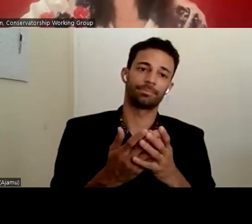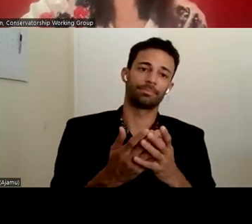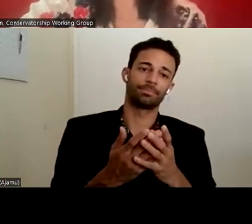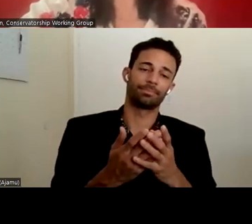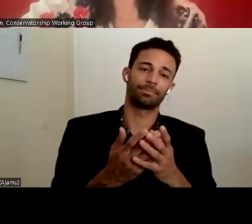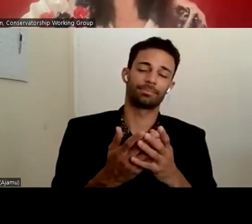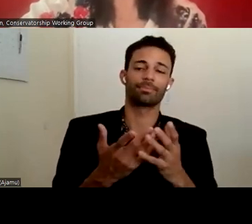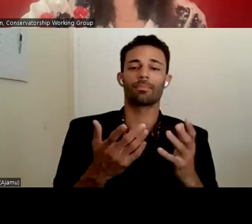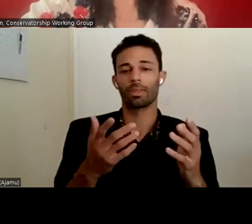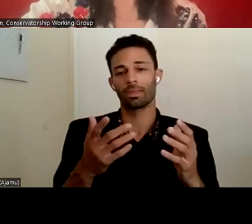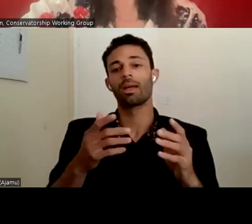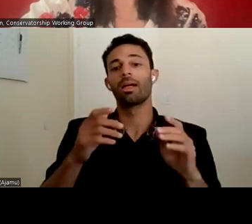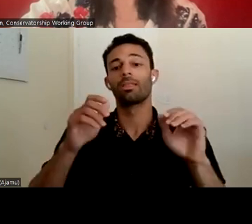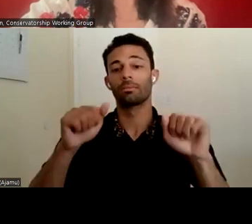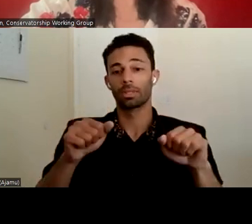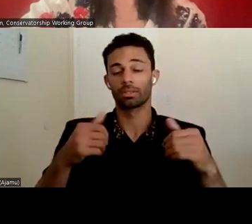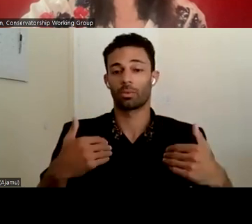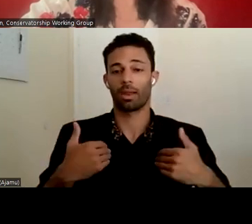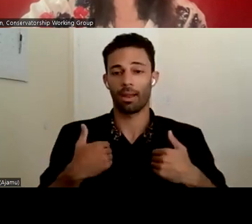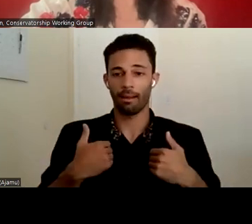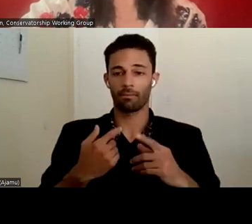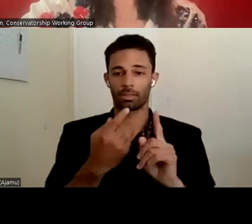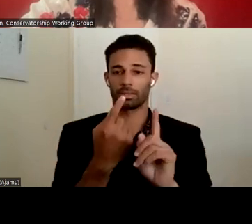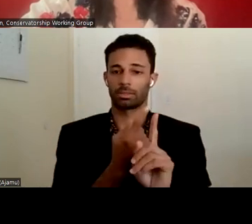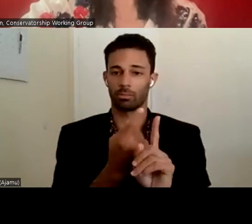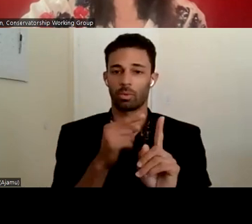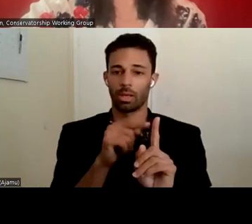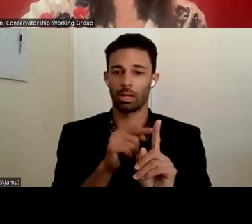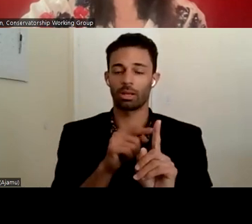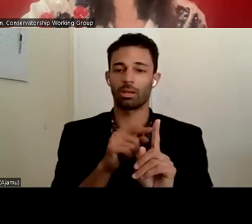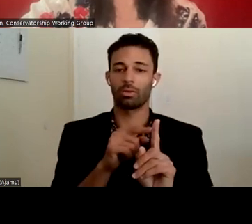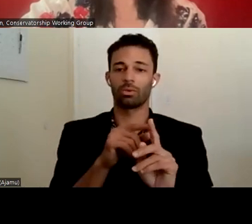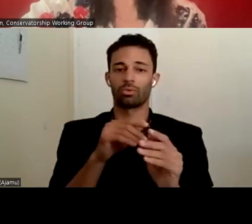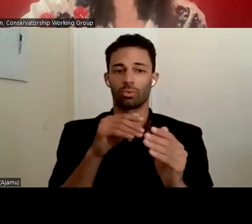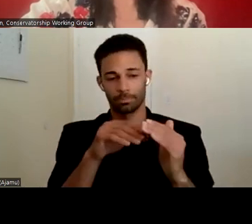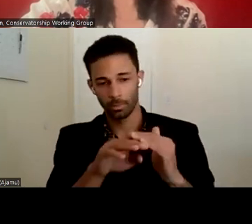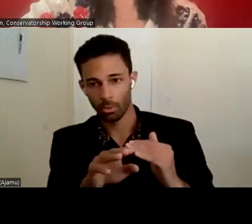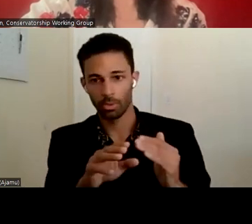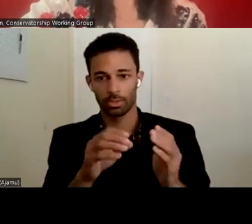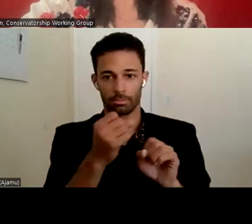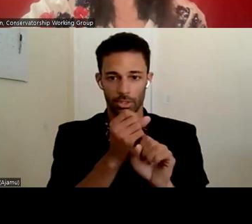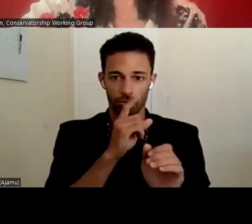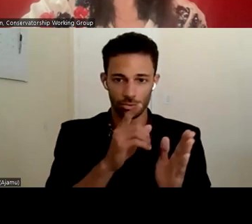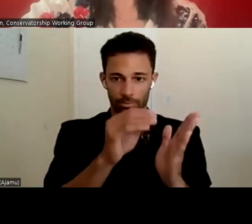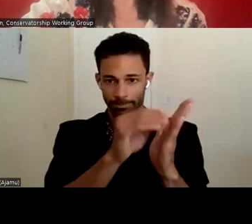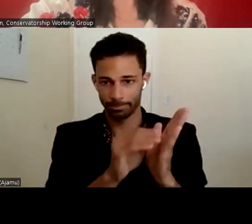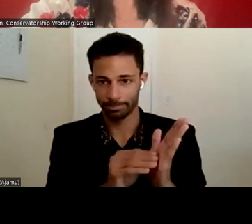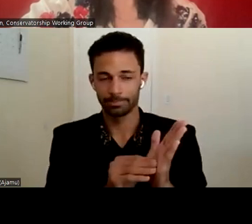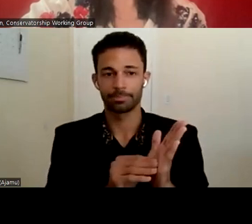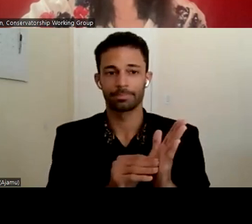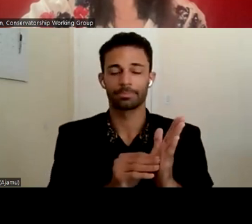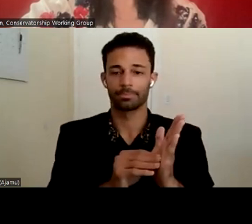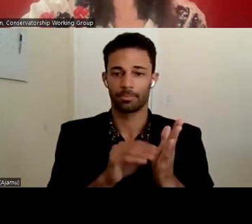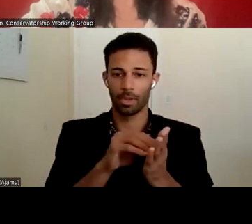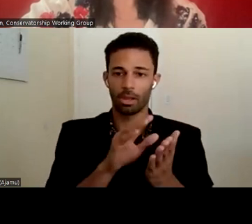the ability to have someone that can really go in and make sure that it's documented and that is what's